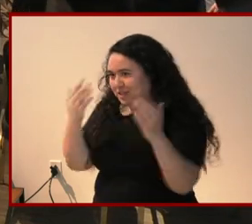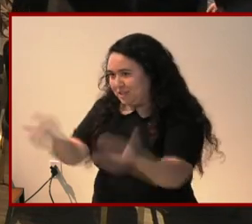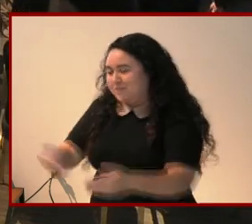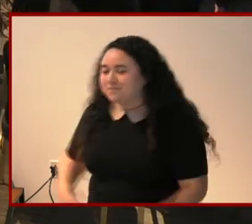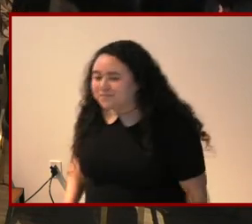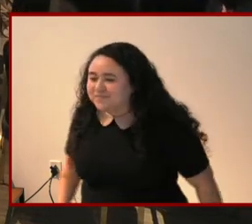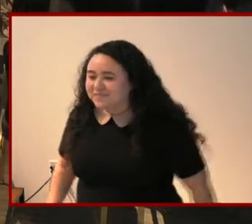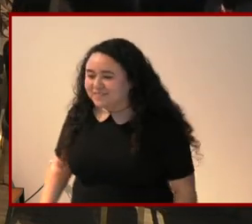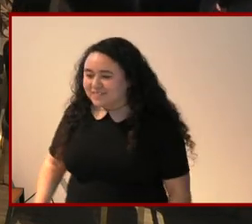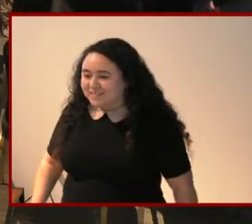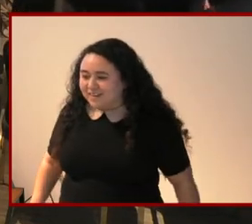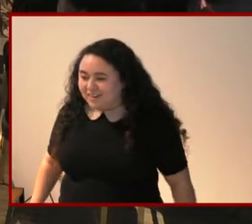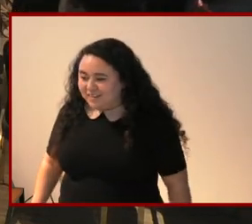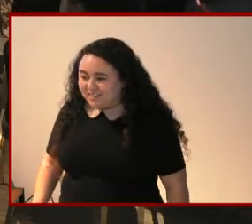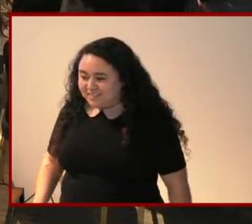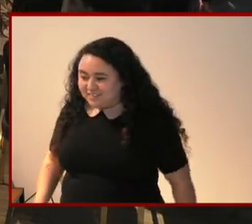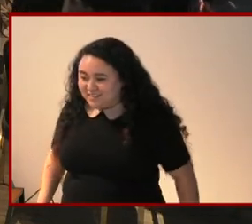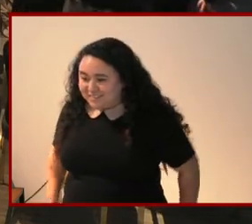Go.